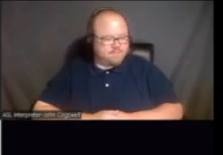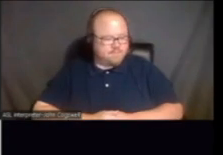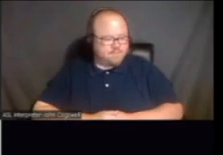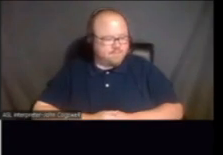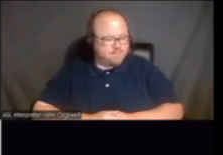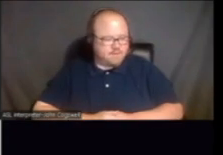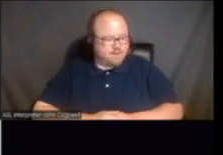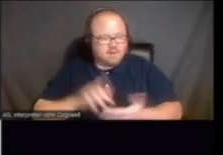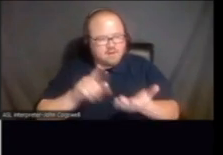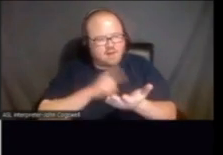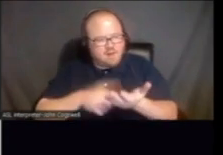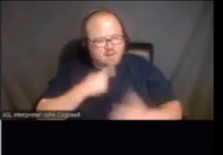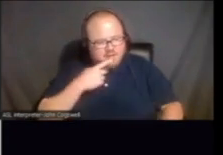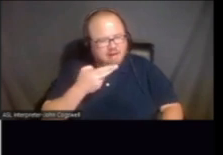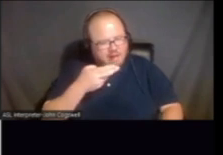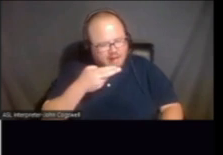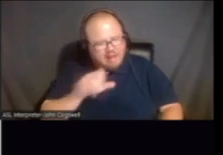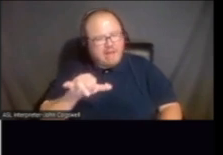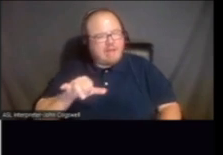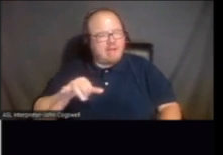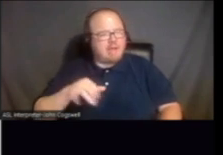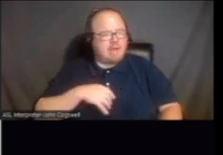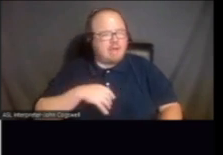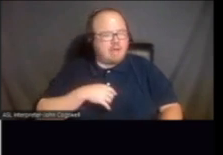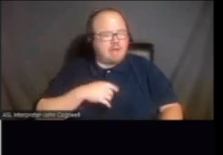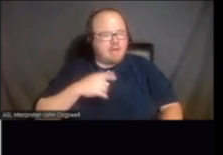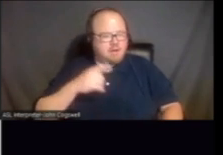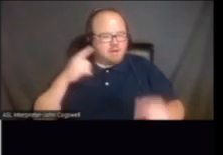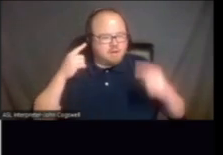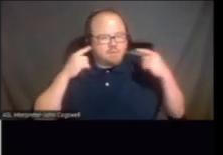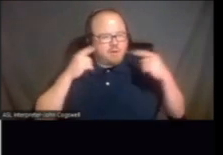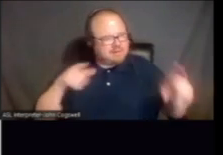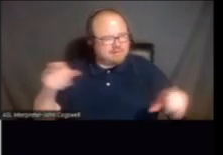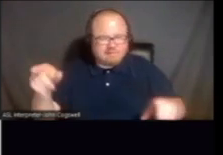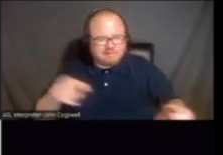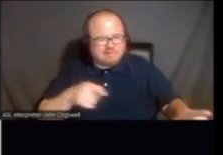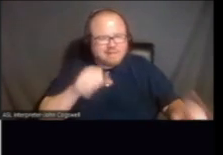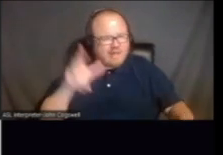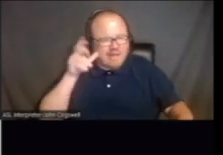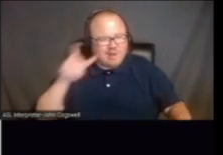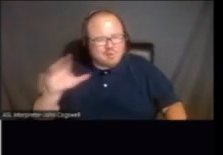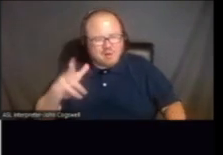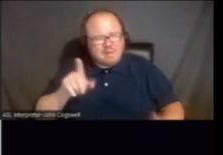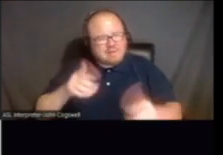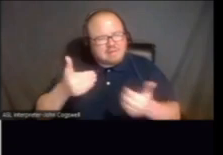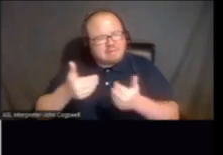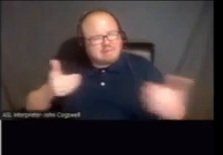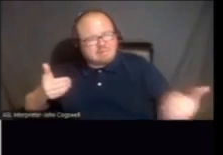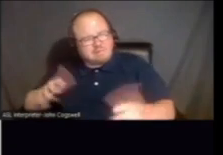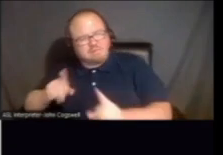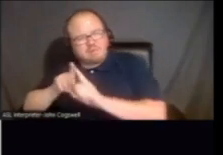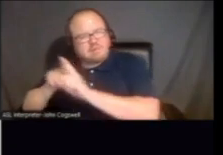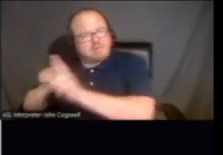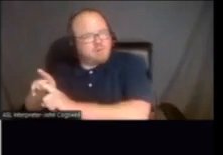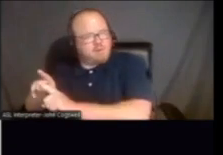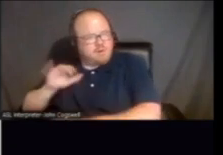sometimes I say, Hey, you know, like I, like I point to the ears, like they can hear, or, Hey, let's step away from, so then